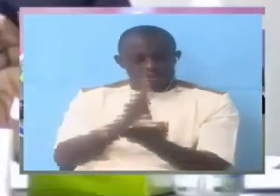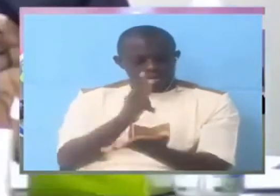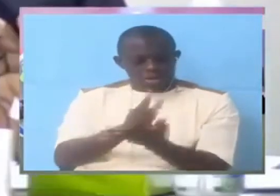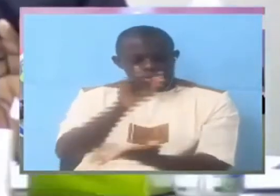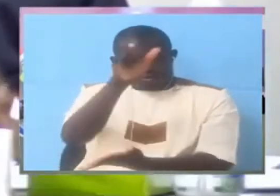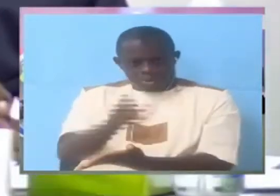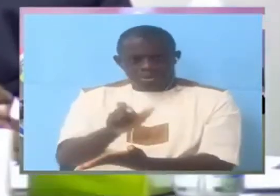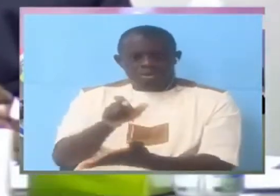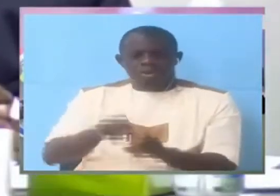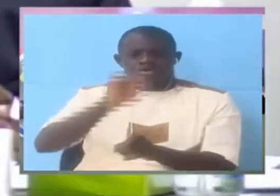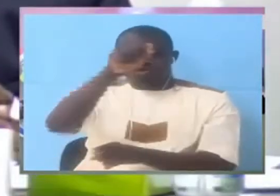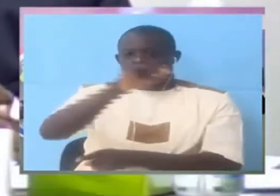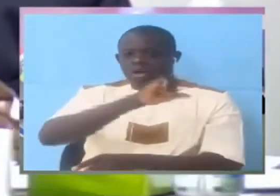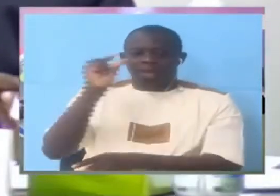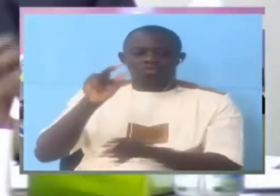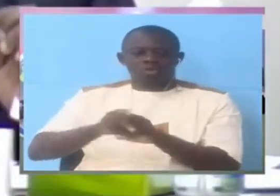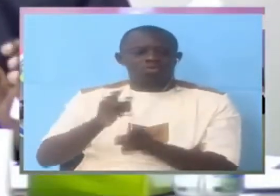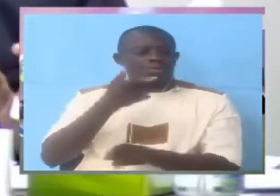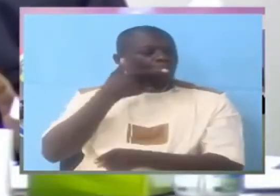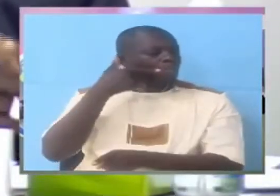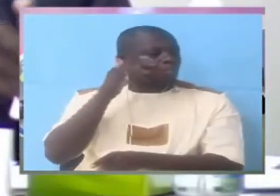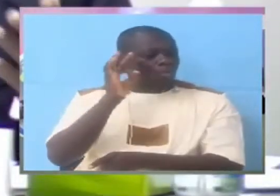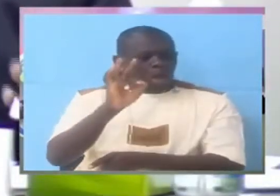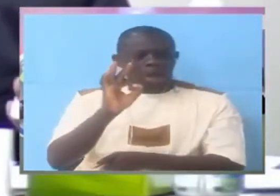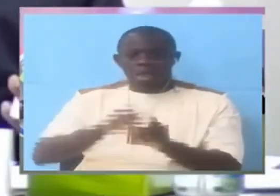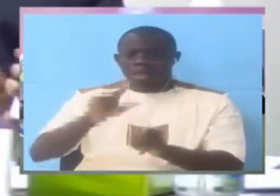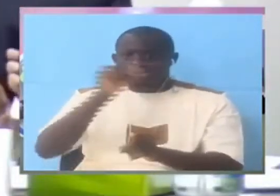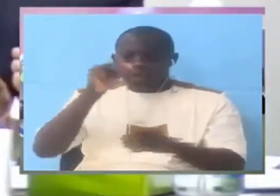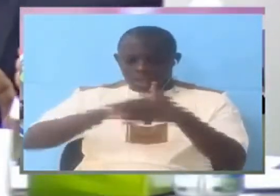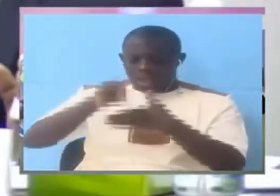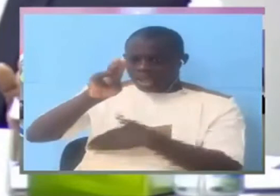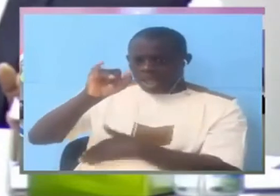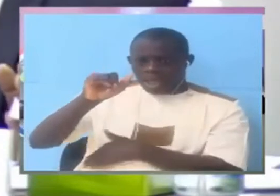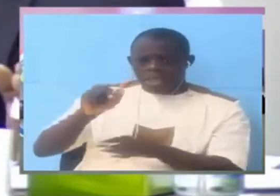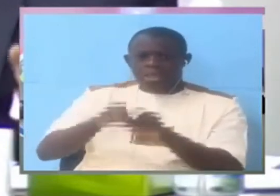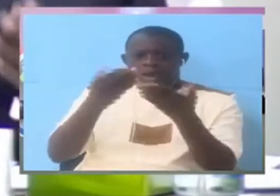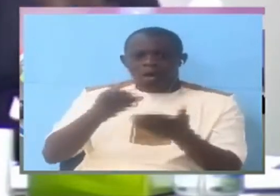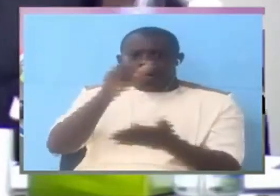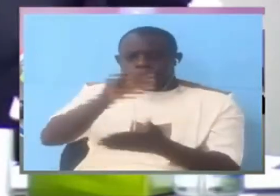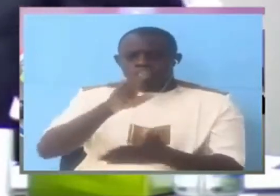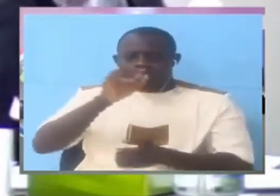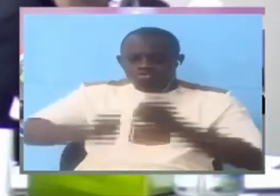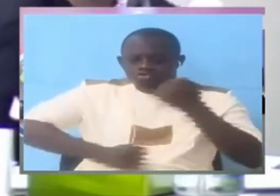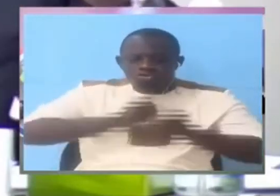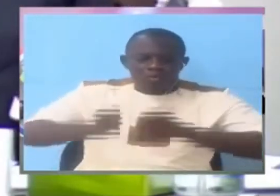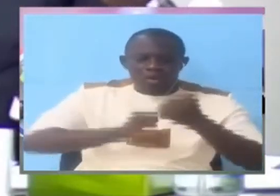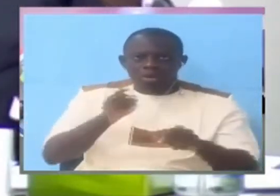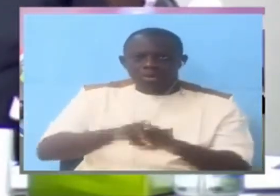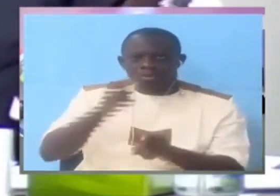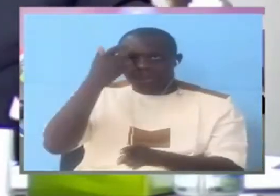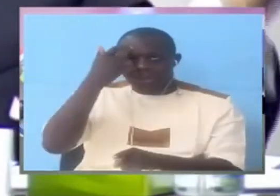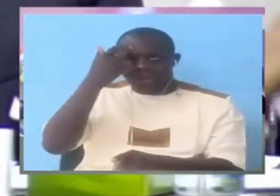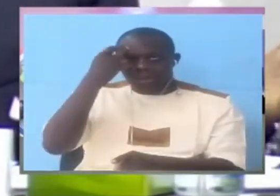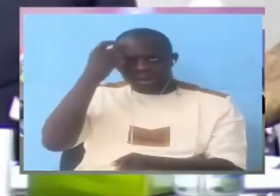not the sweetest name at the nia for victims to just come and plug it from the air and parade it as